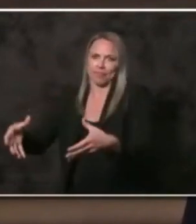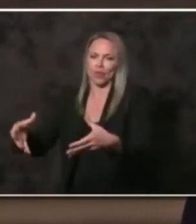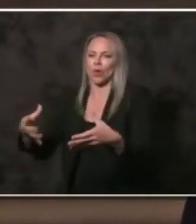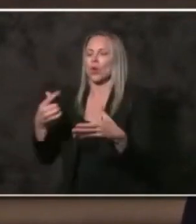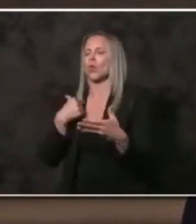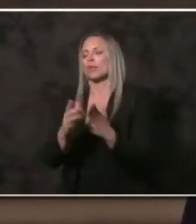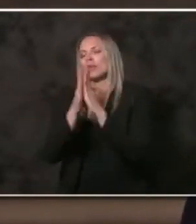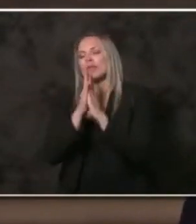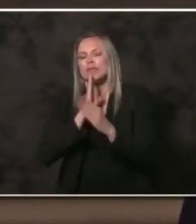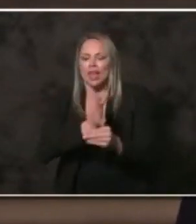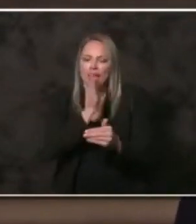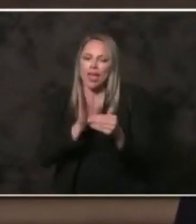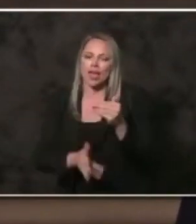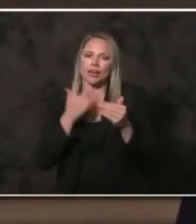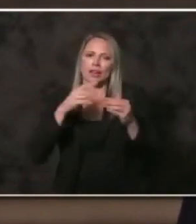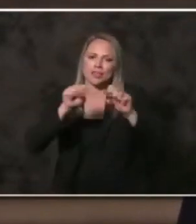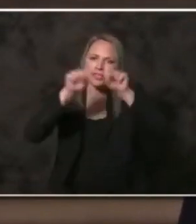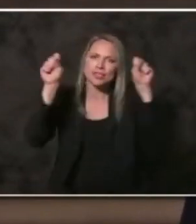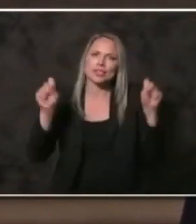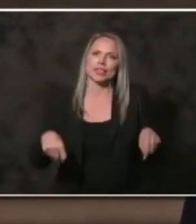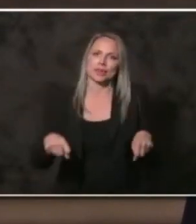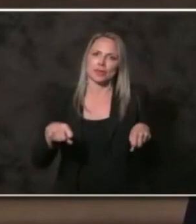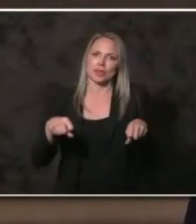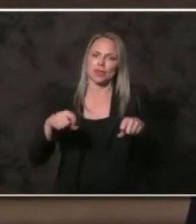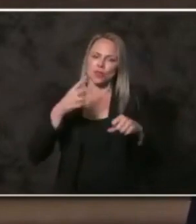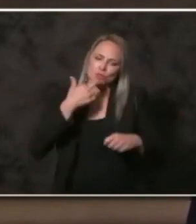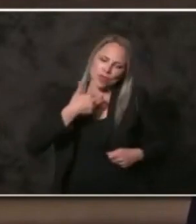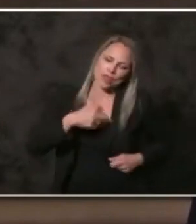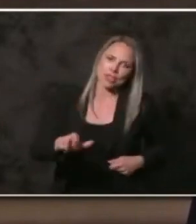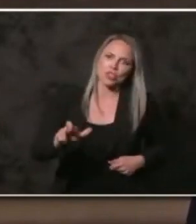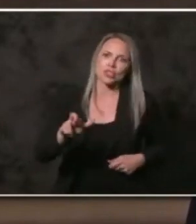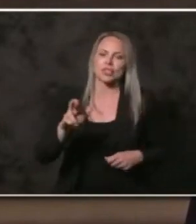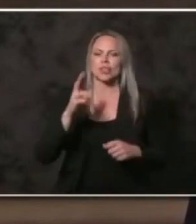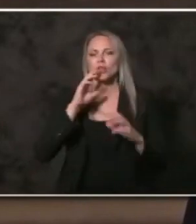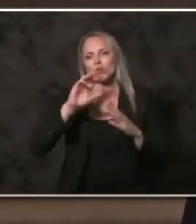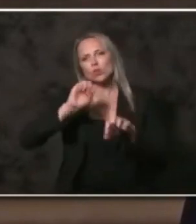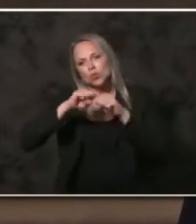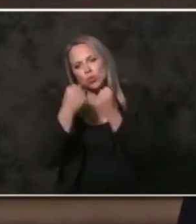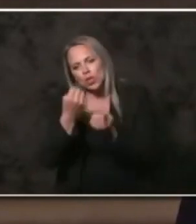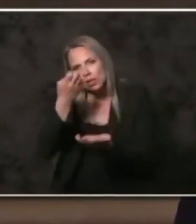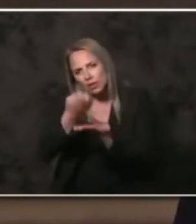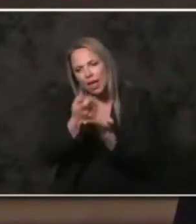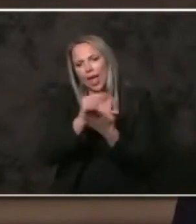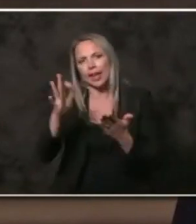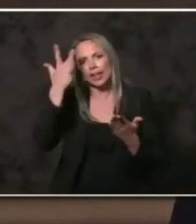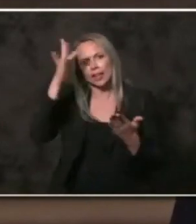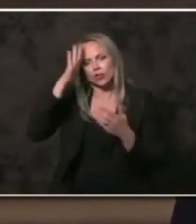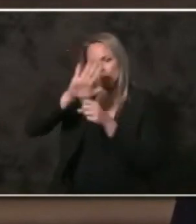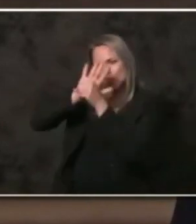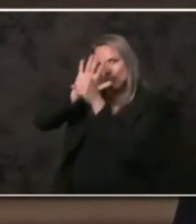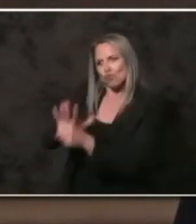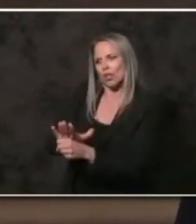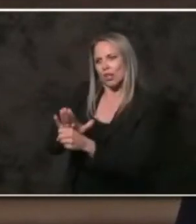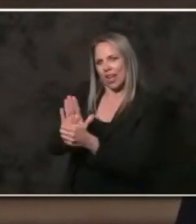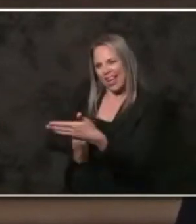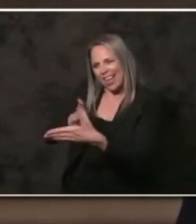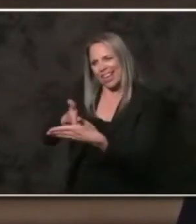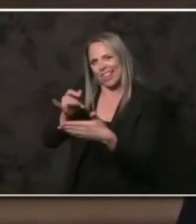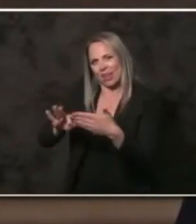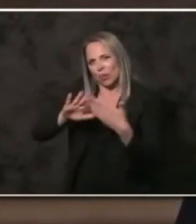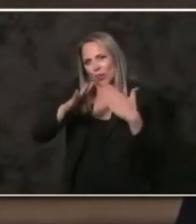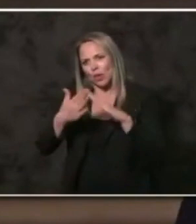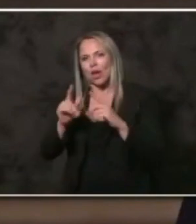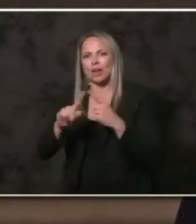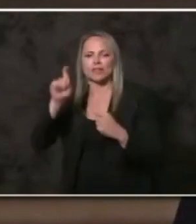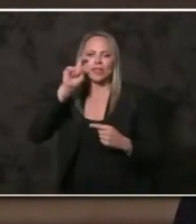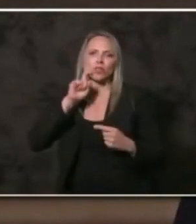the chains of systemic, religious, social, economic, and intellectual oppression against the communities of